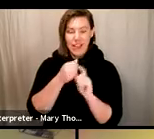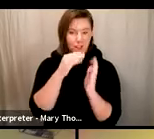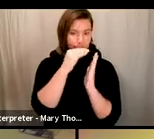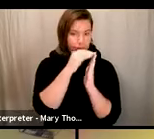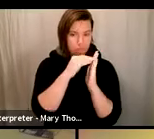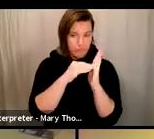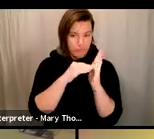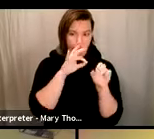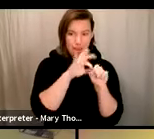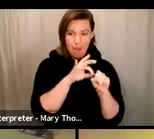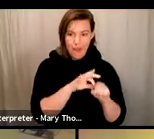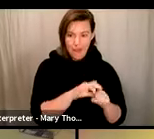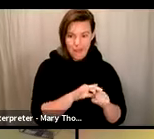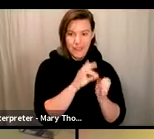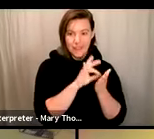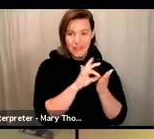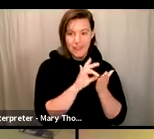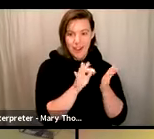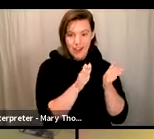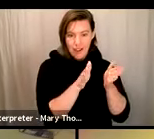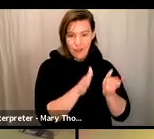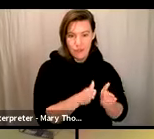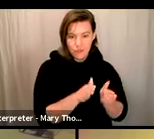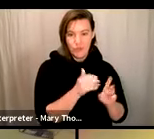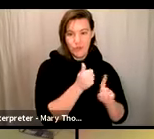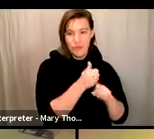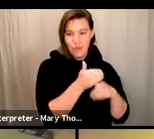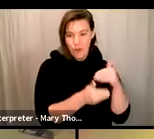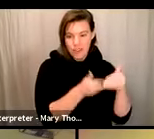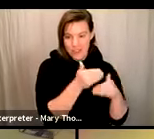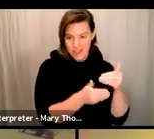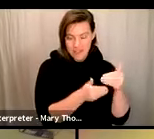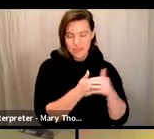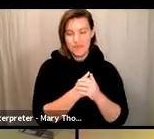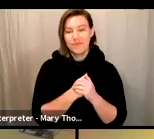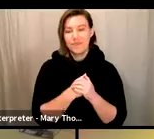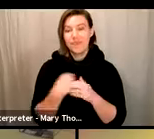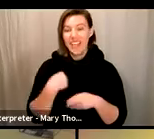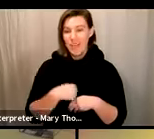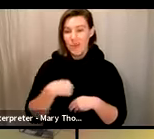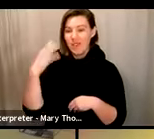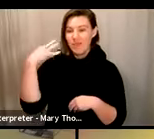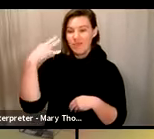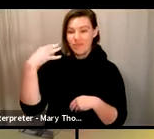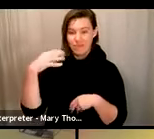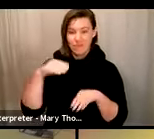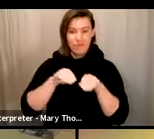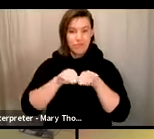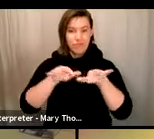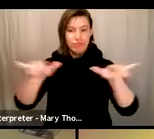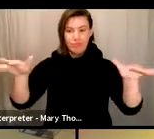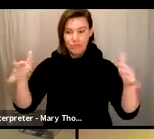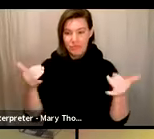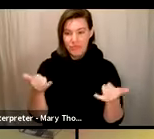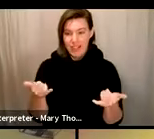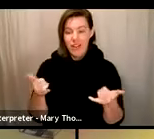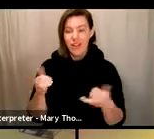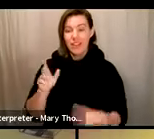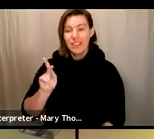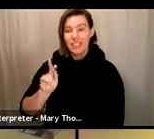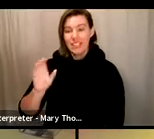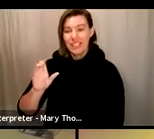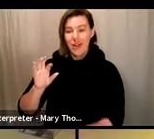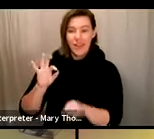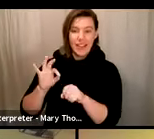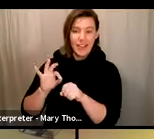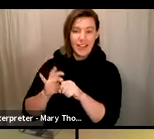for historical sake. This meeting again is being live streamed through King County Elections Facebook page, and we're